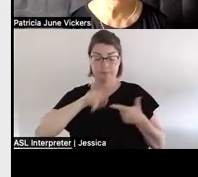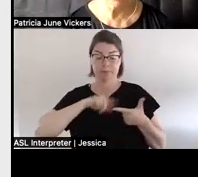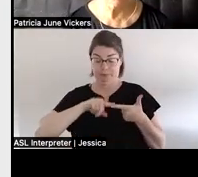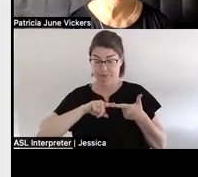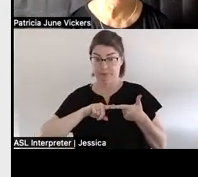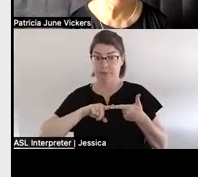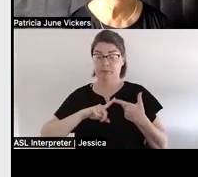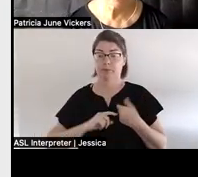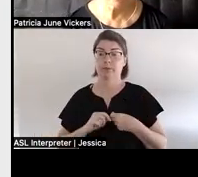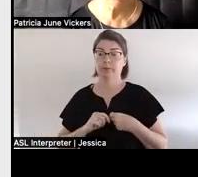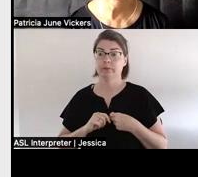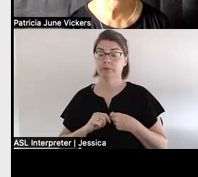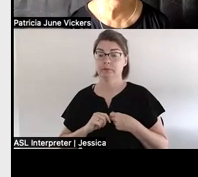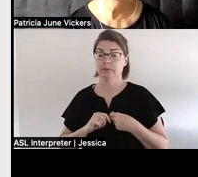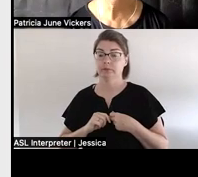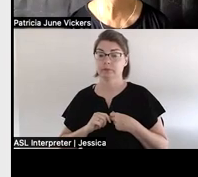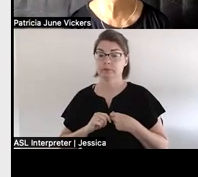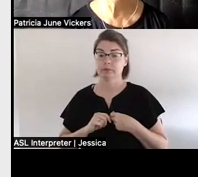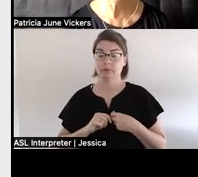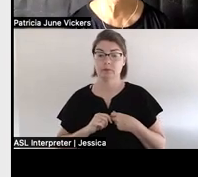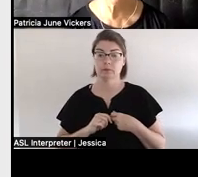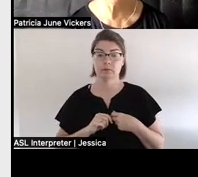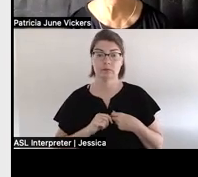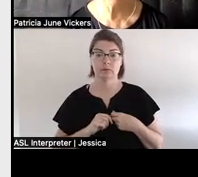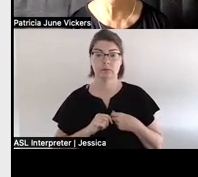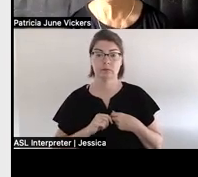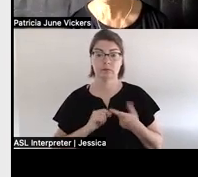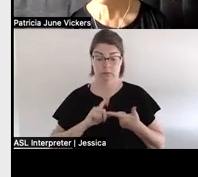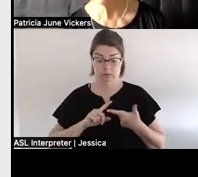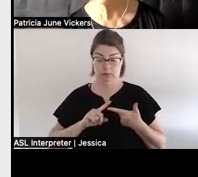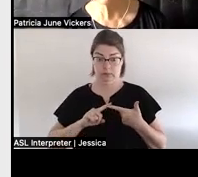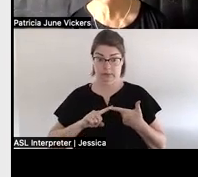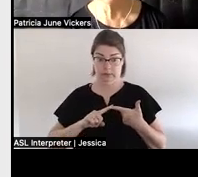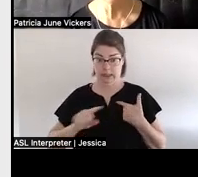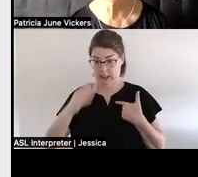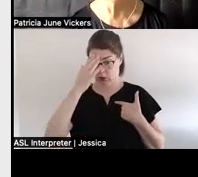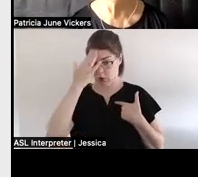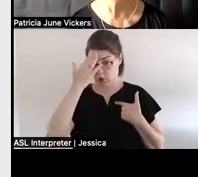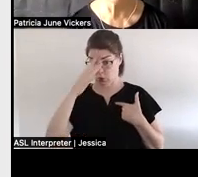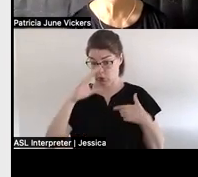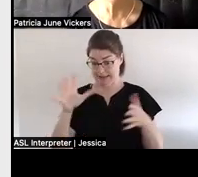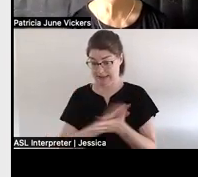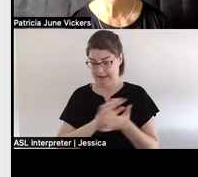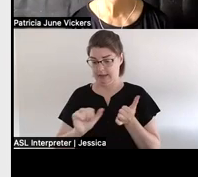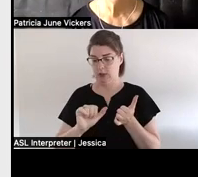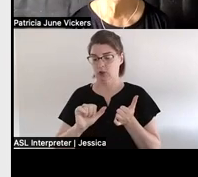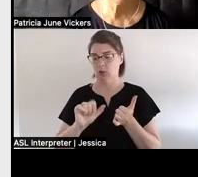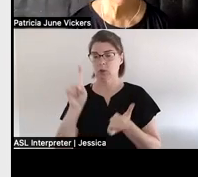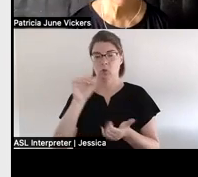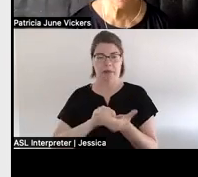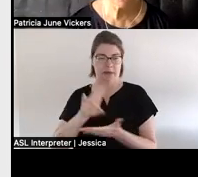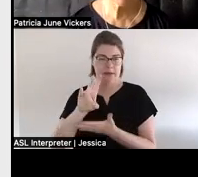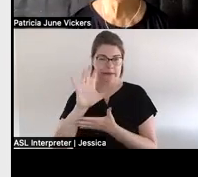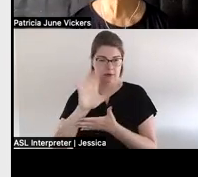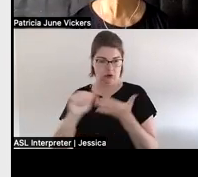um once they learned that that was 1700 dollars worth of damage then they